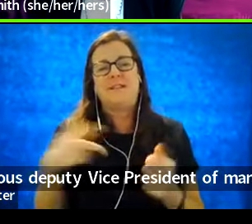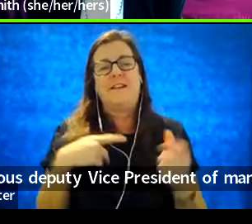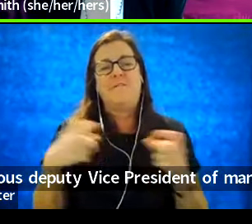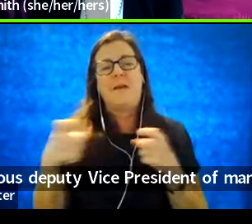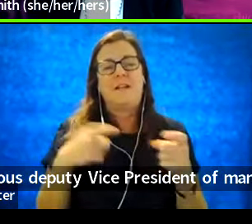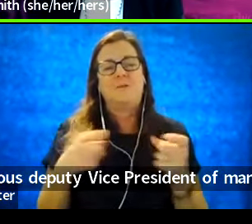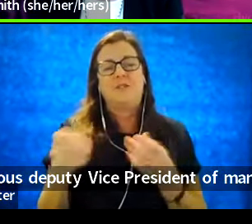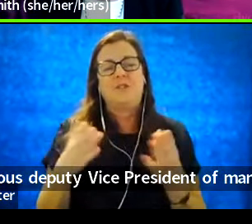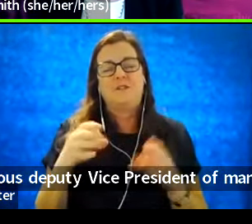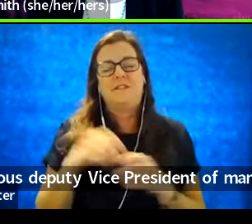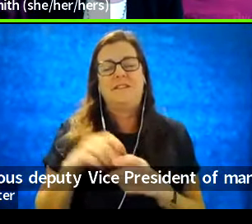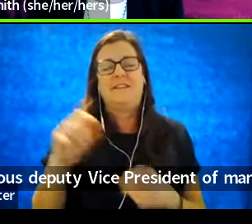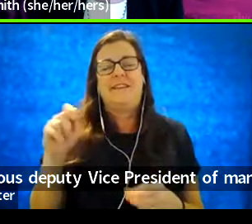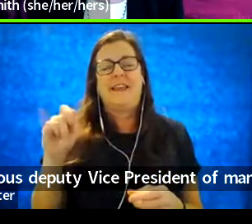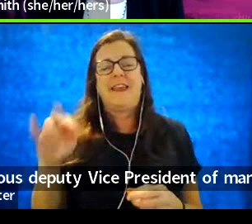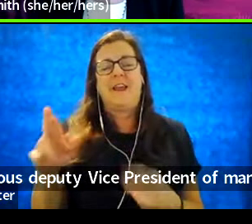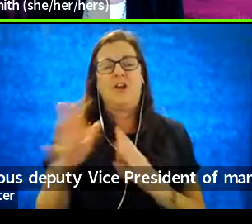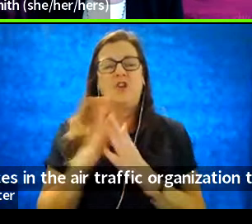Air Traffic Organization.